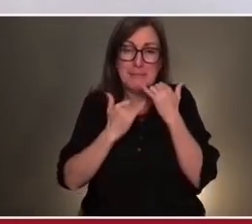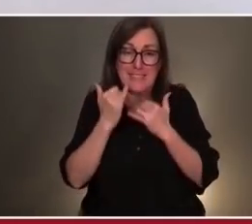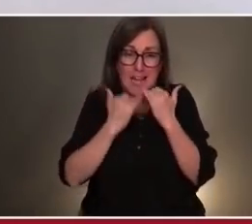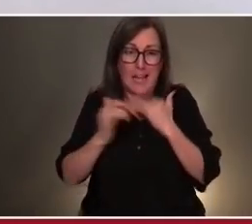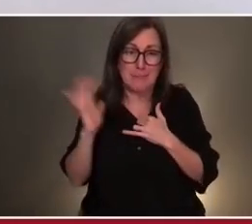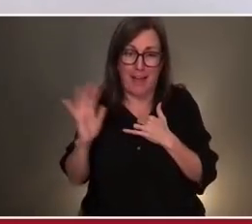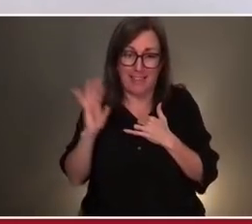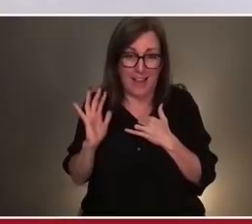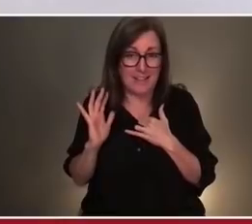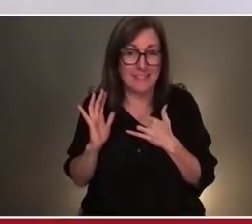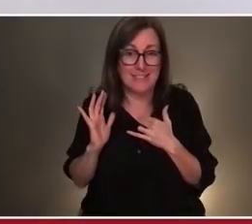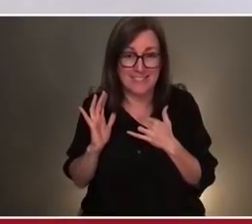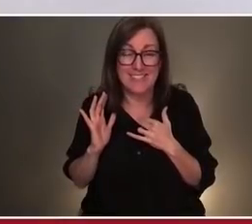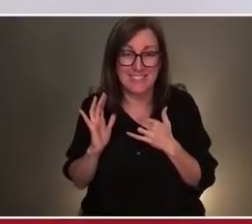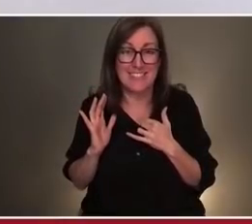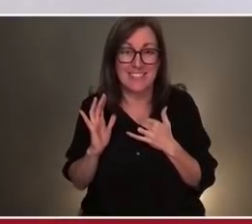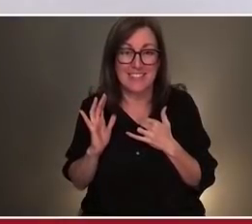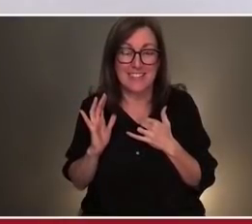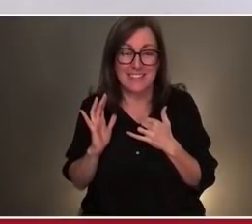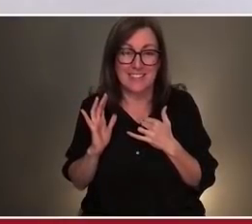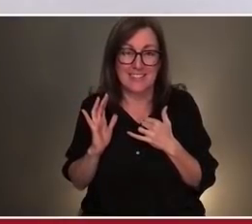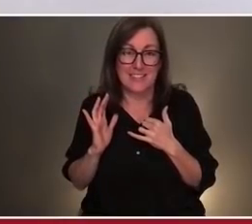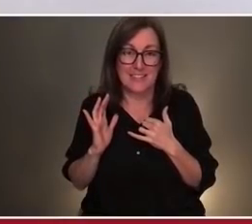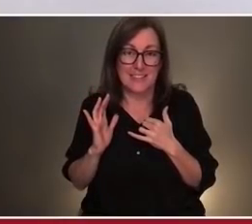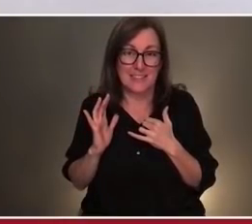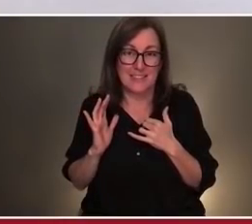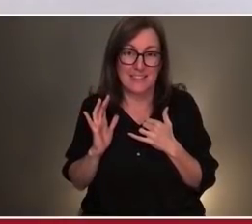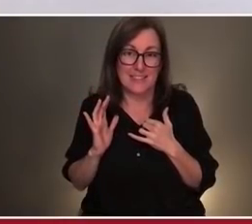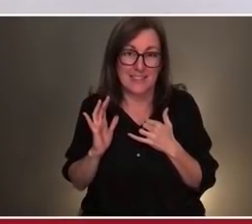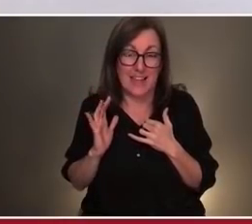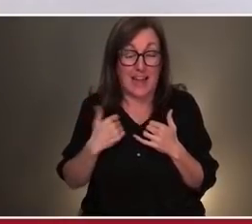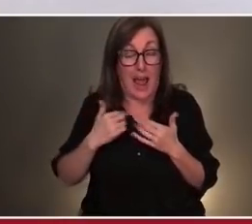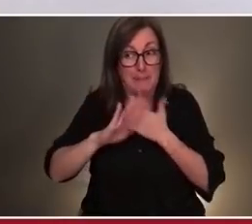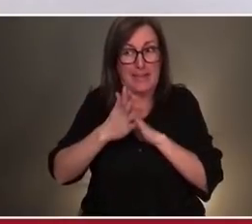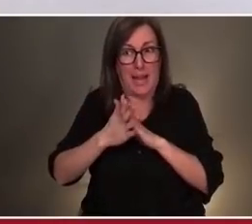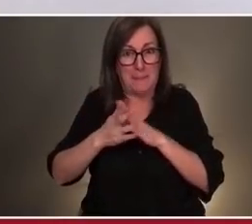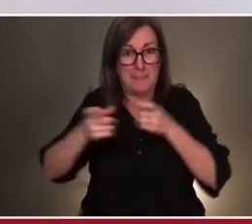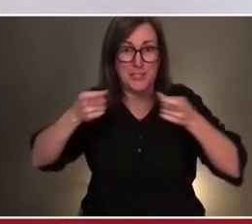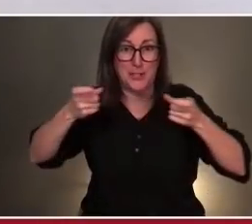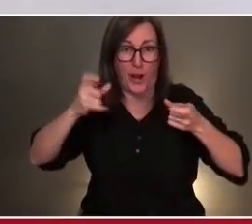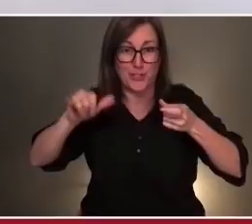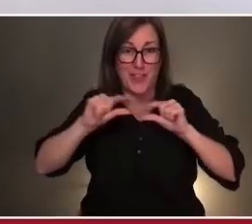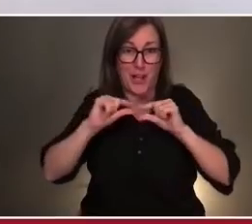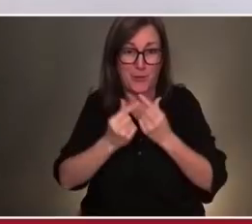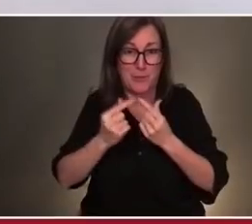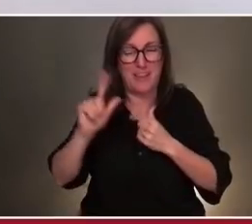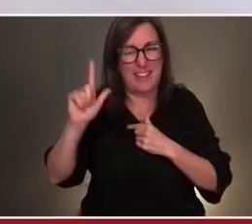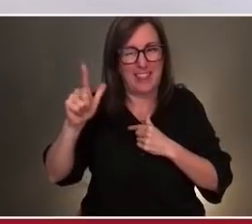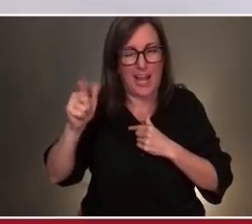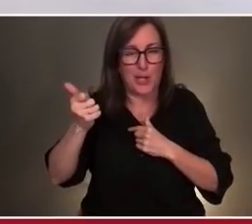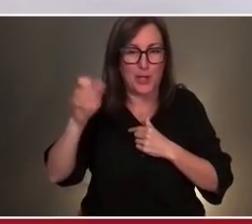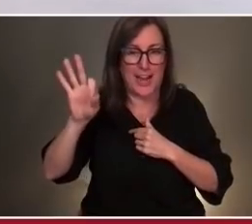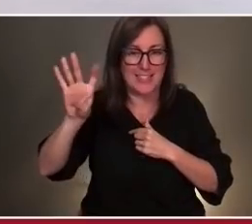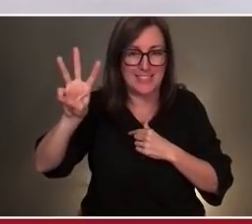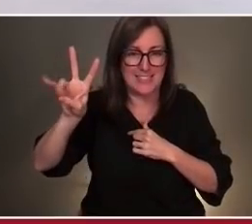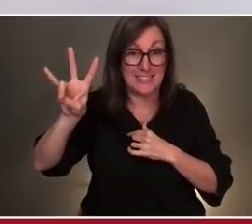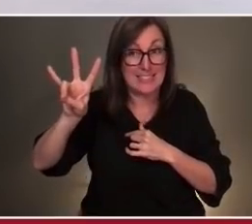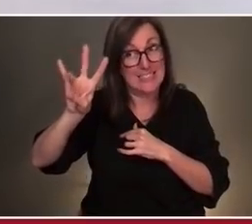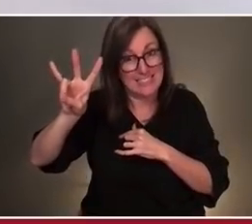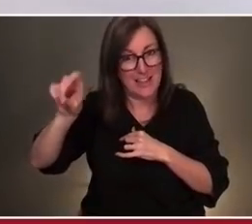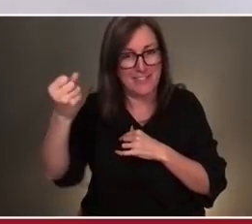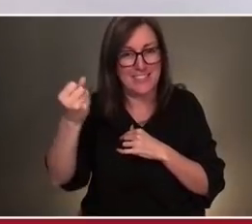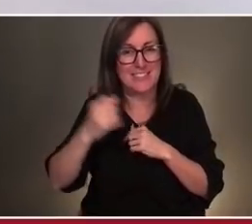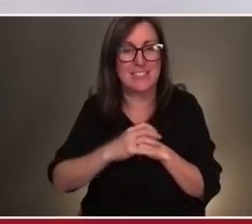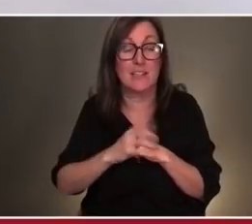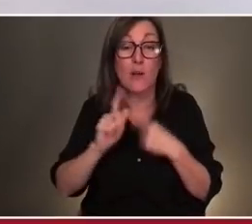know how else. I ultimately came in charge of that group in the late 1970s, and by the time I